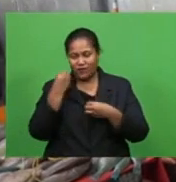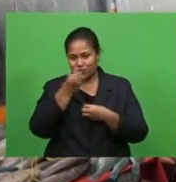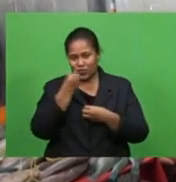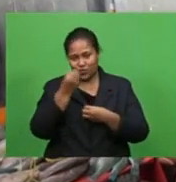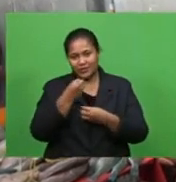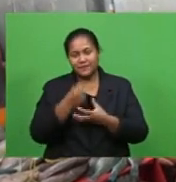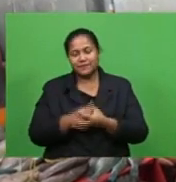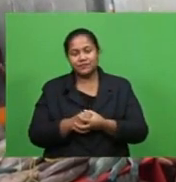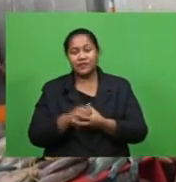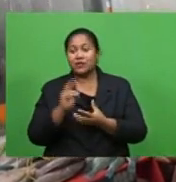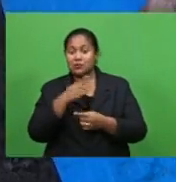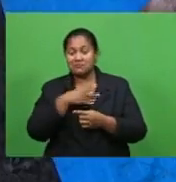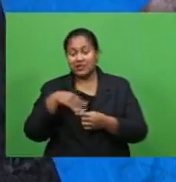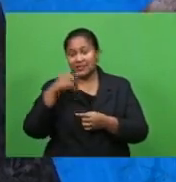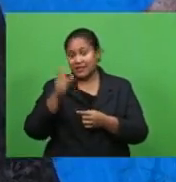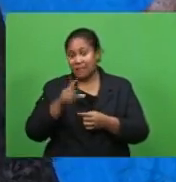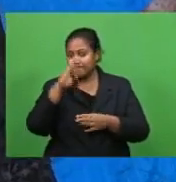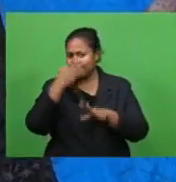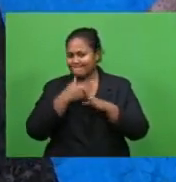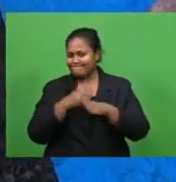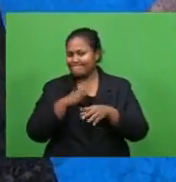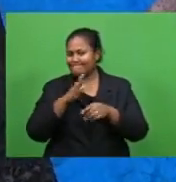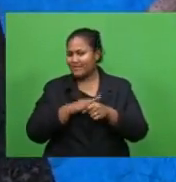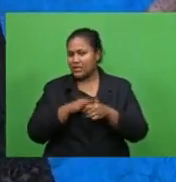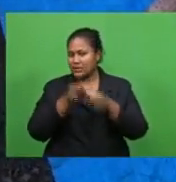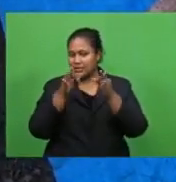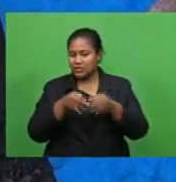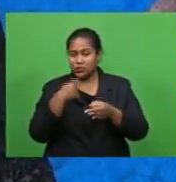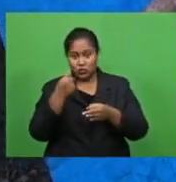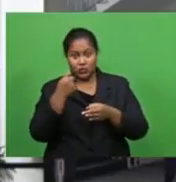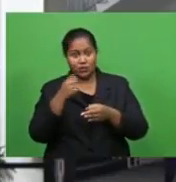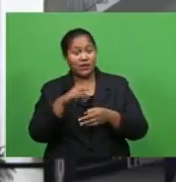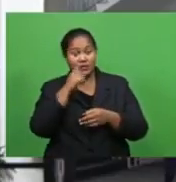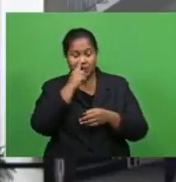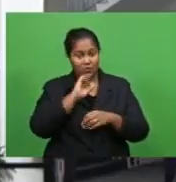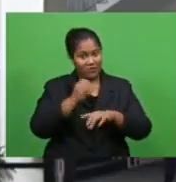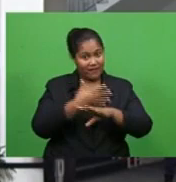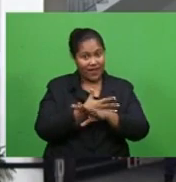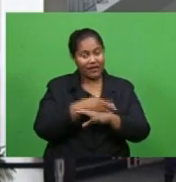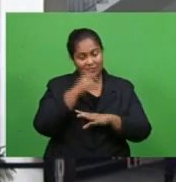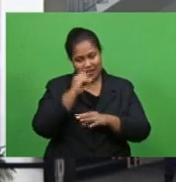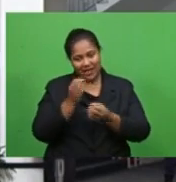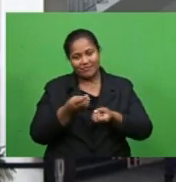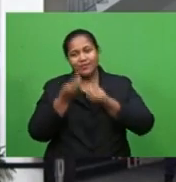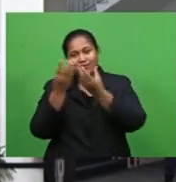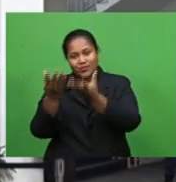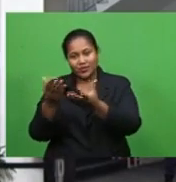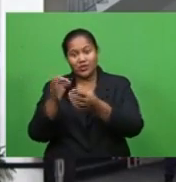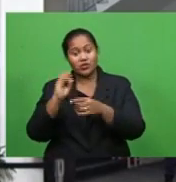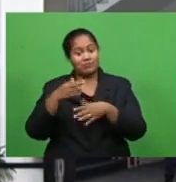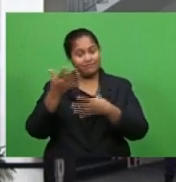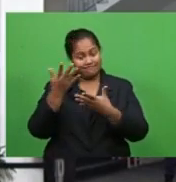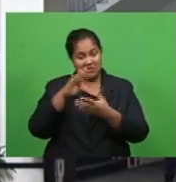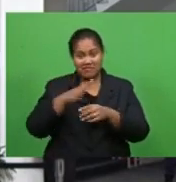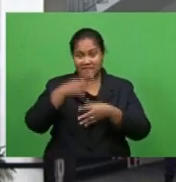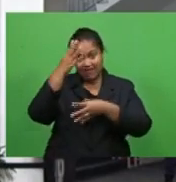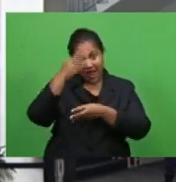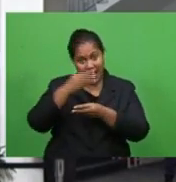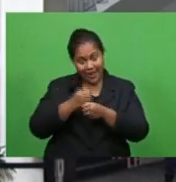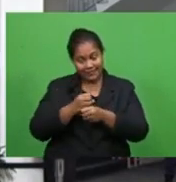minister is hoping a decision is made soon so that those affected can be informed. am hoping that it will be finalised before the first which